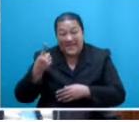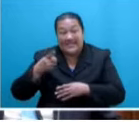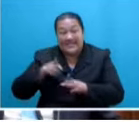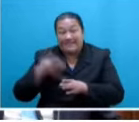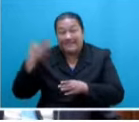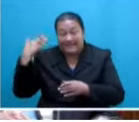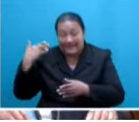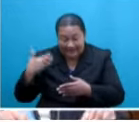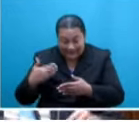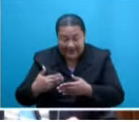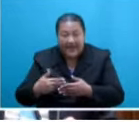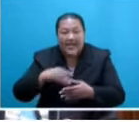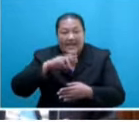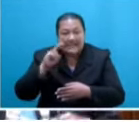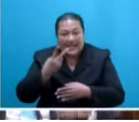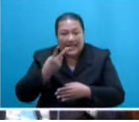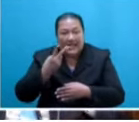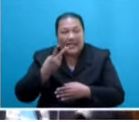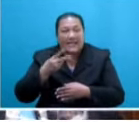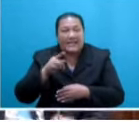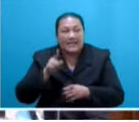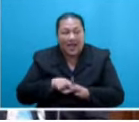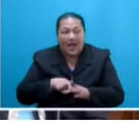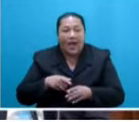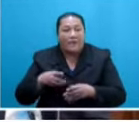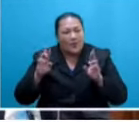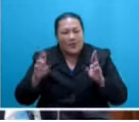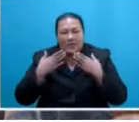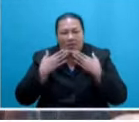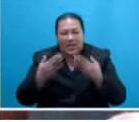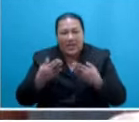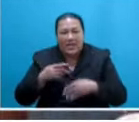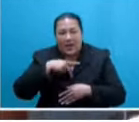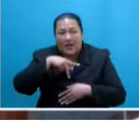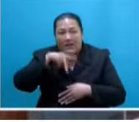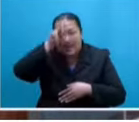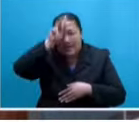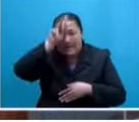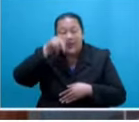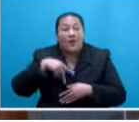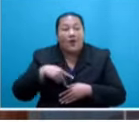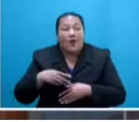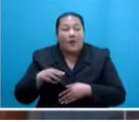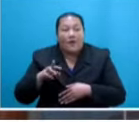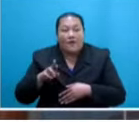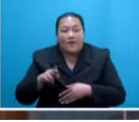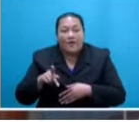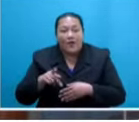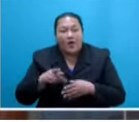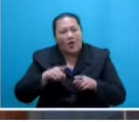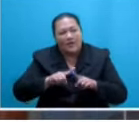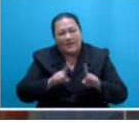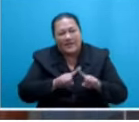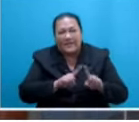Mr. Speaker, sir, I may as well wish and thank the people of Kandawa, especially the village of Lomati, Tawawa, Nambukelewira, Ngalira, and